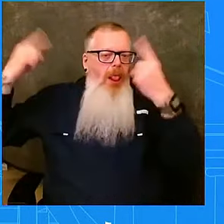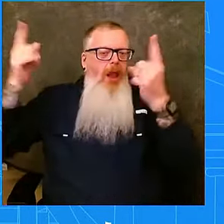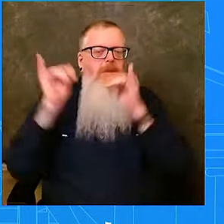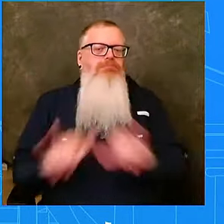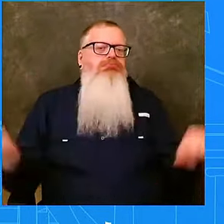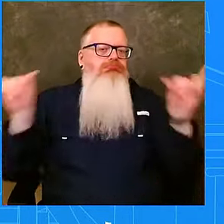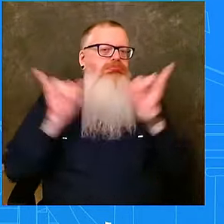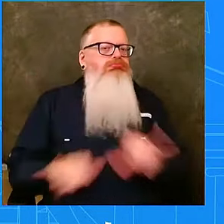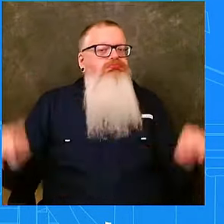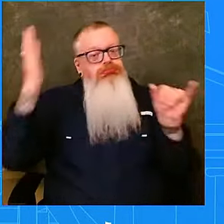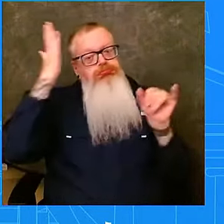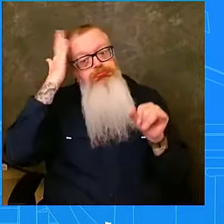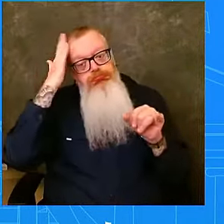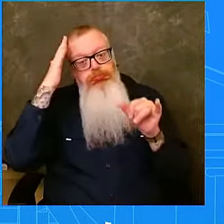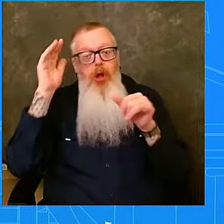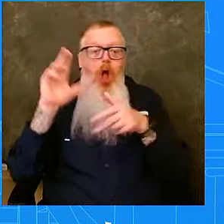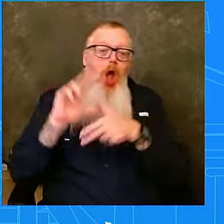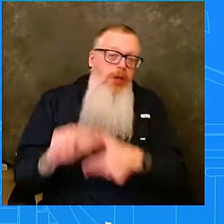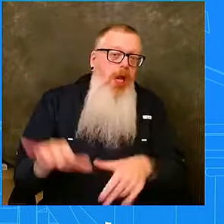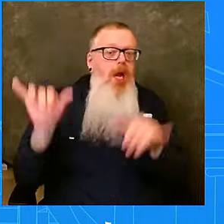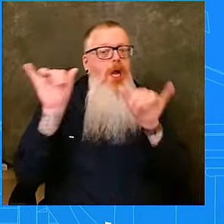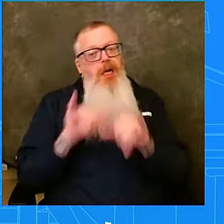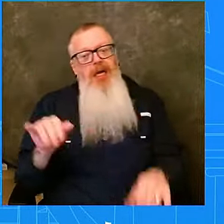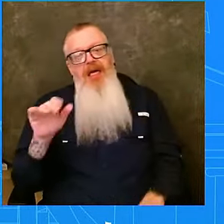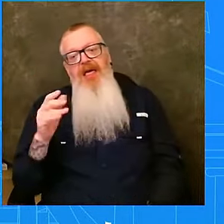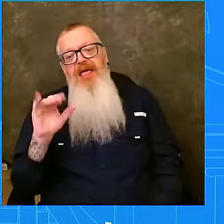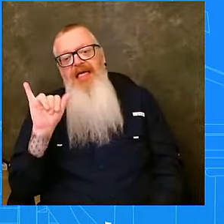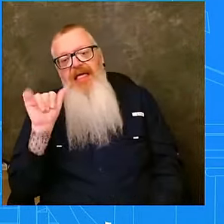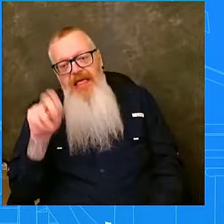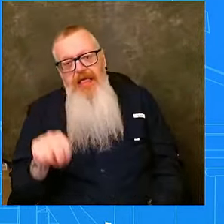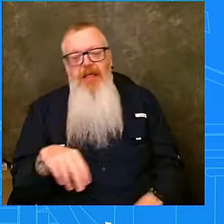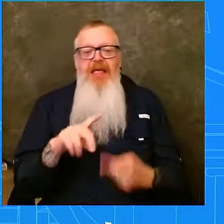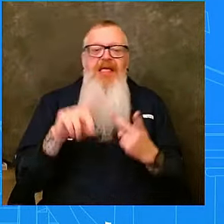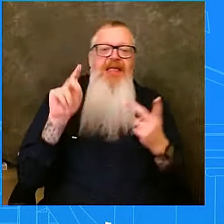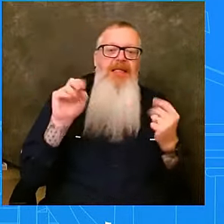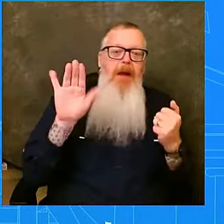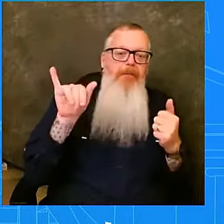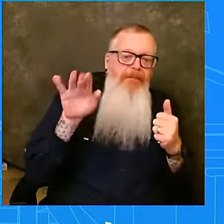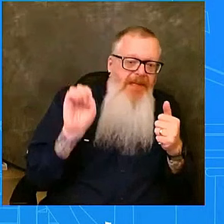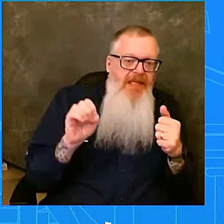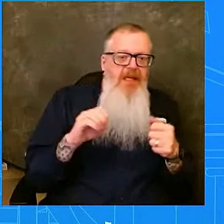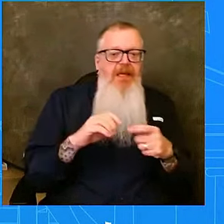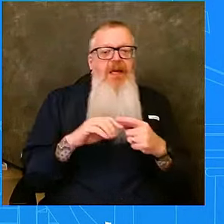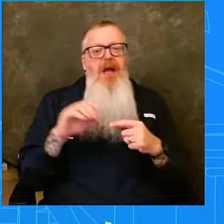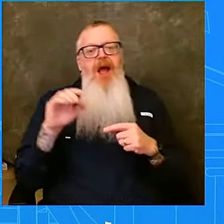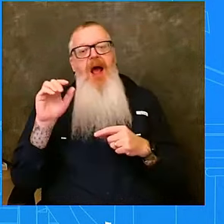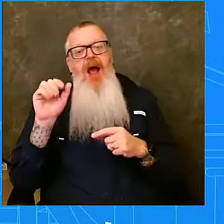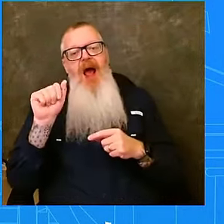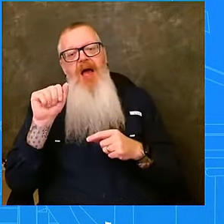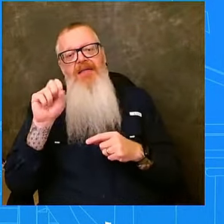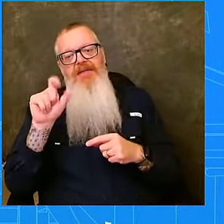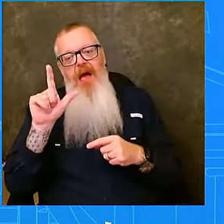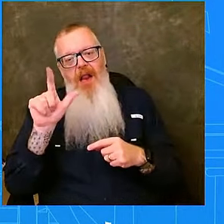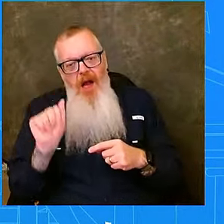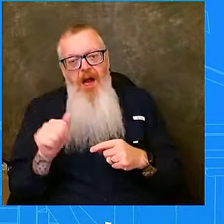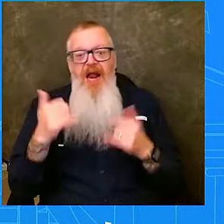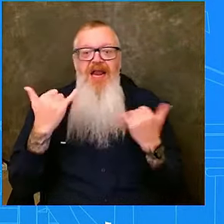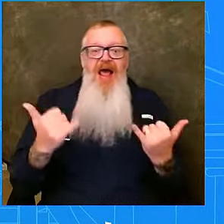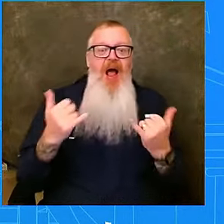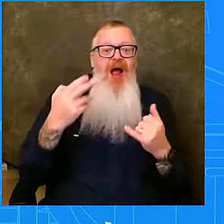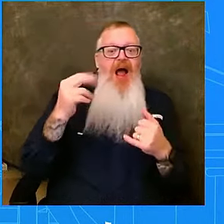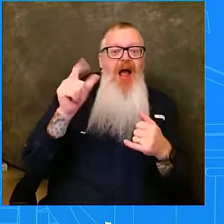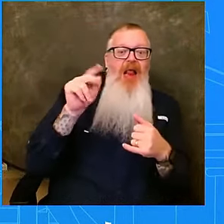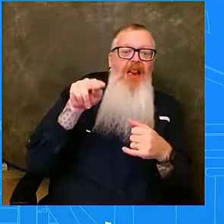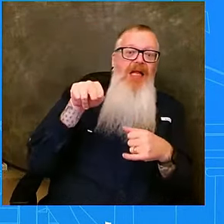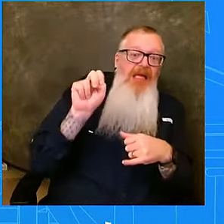Hurricane Debbie, Hurricane Idalia, and now Hurricane Helene and Hurricane Milton. Floridians, they're no